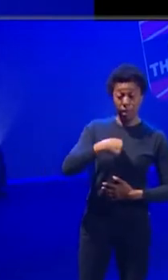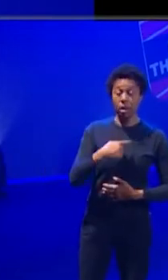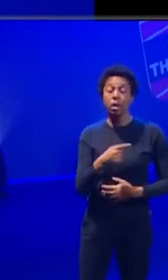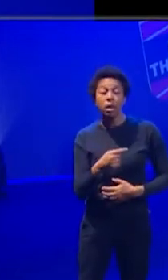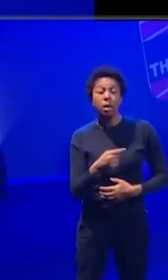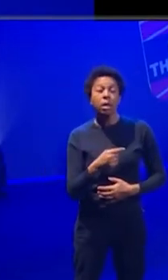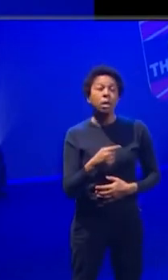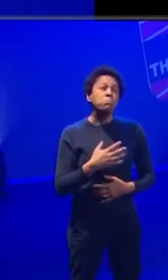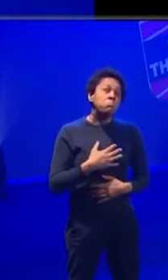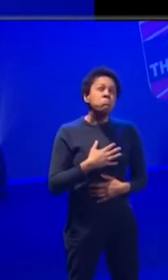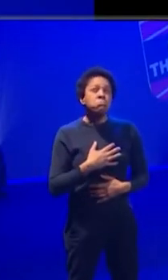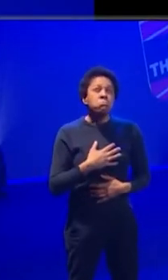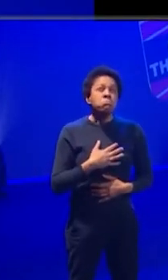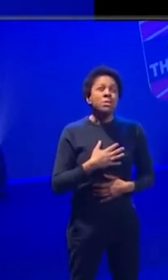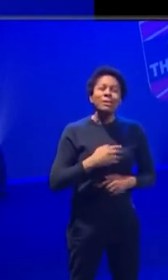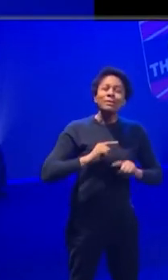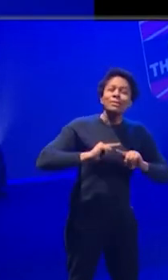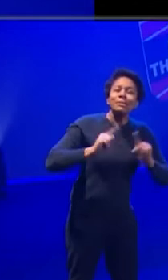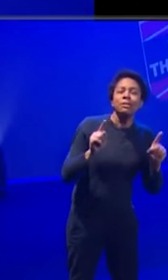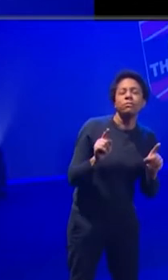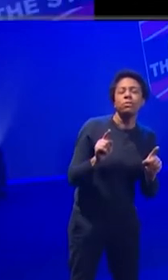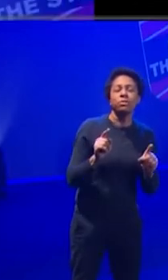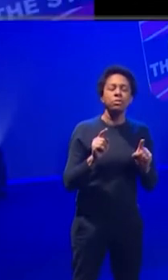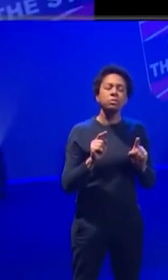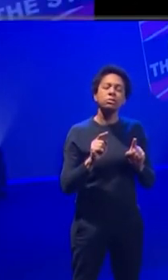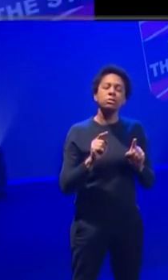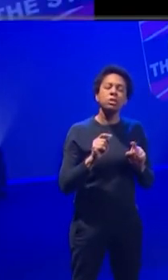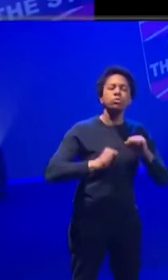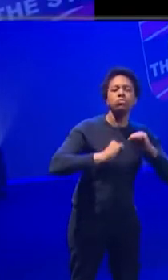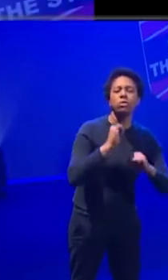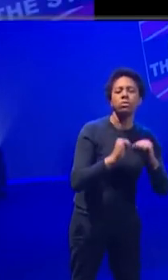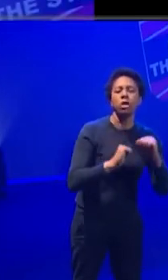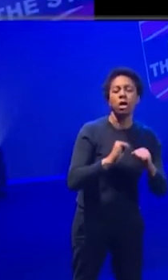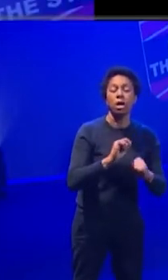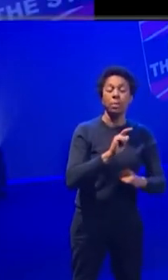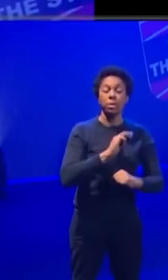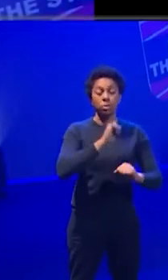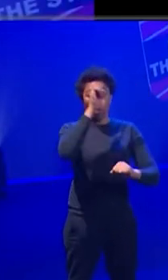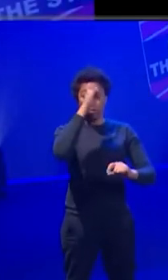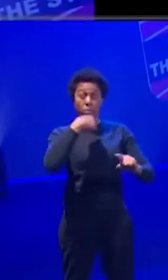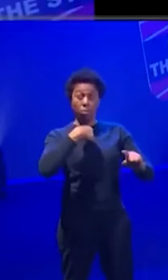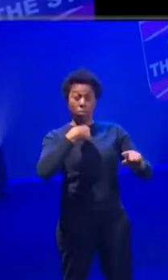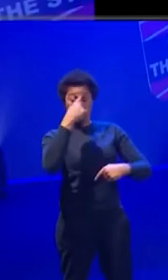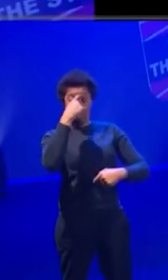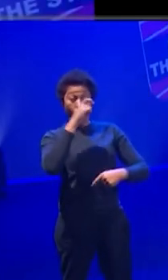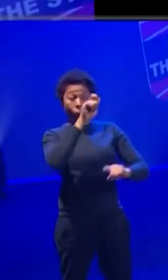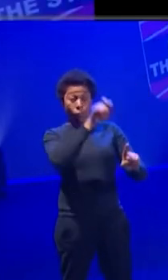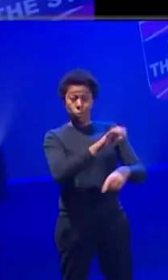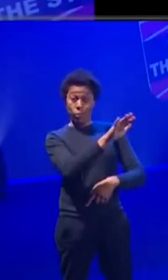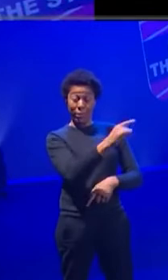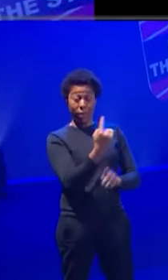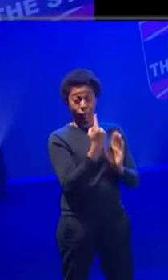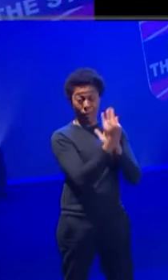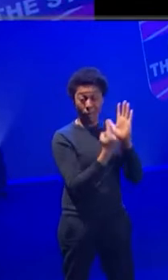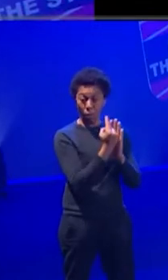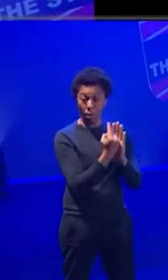a sort of different consideration of form and structure. Because if I know that I'm going to basically that someone's going to be there for an hour, an hour and a